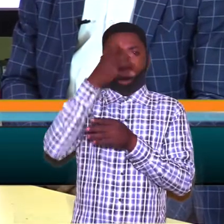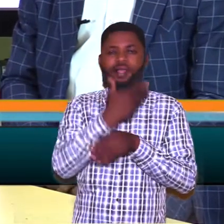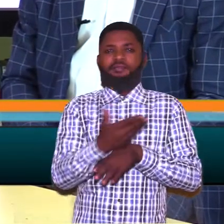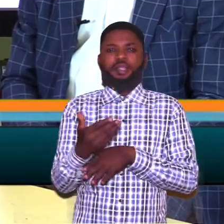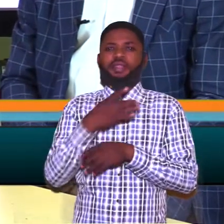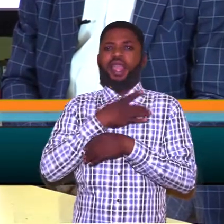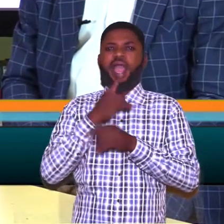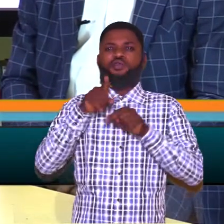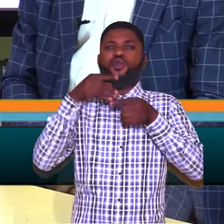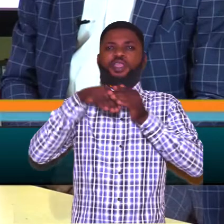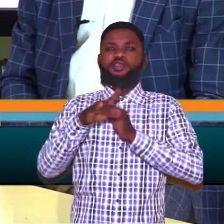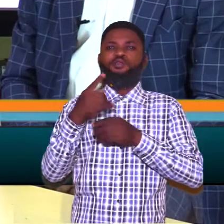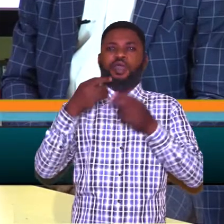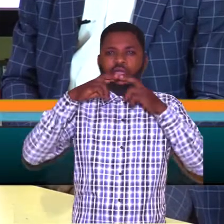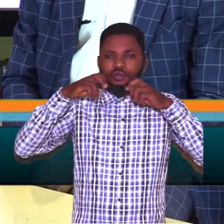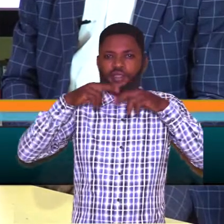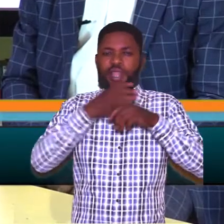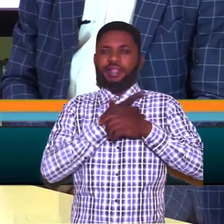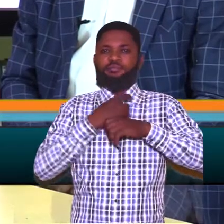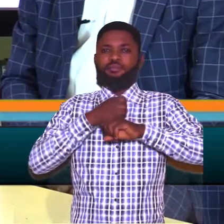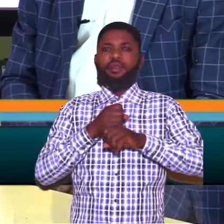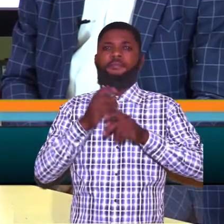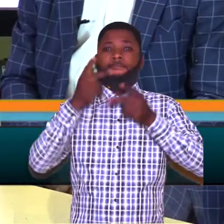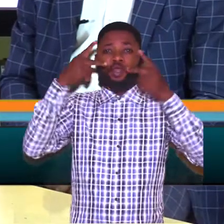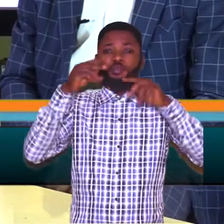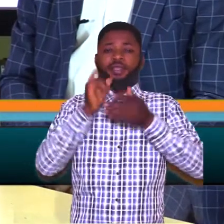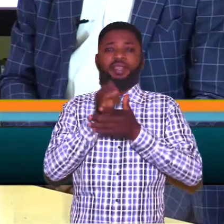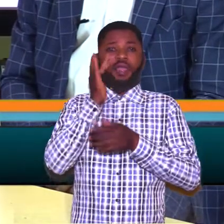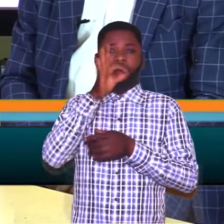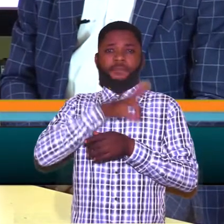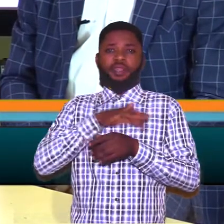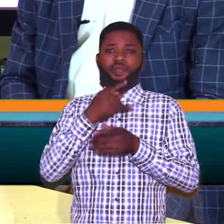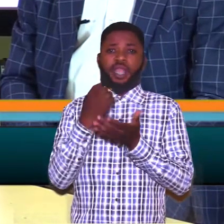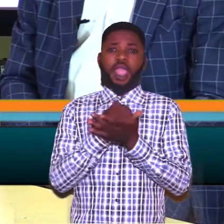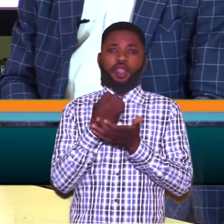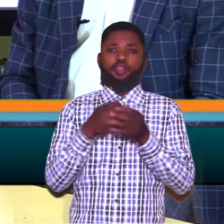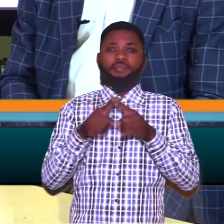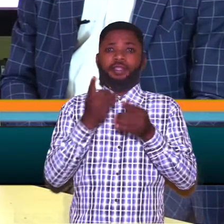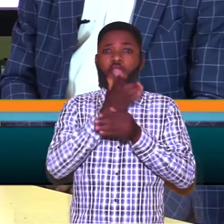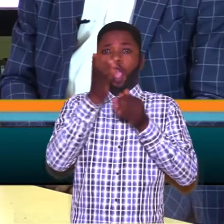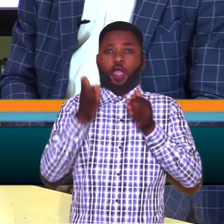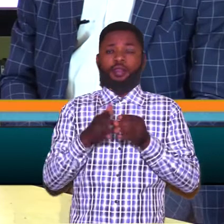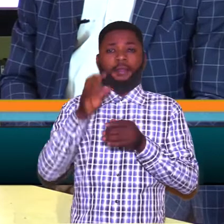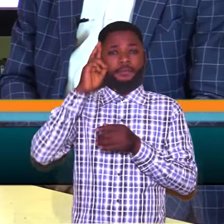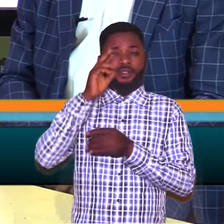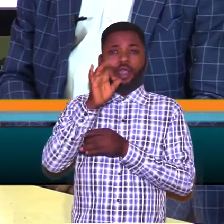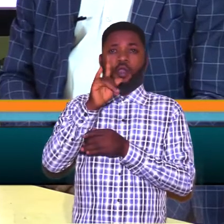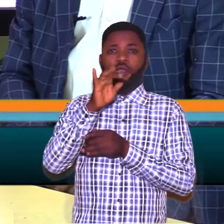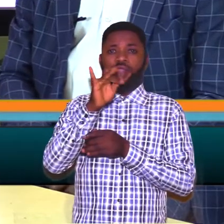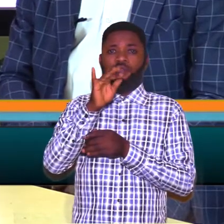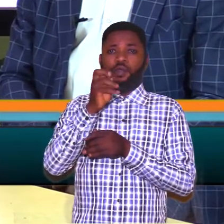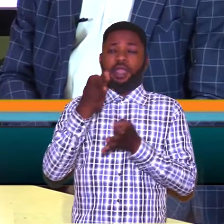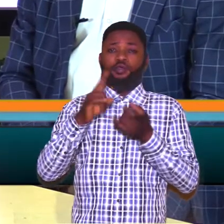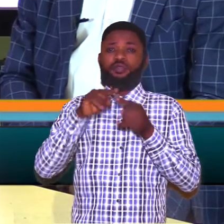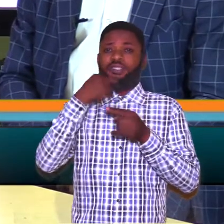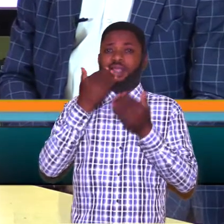things and go into research and projects that will benefit the economy as a whole mr laiwala i want to